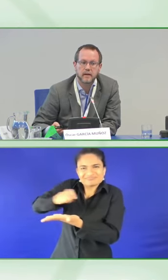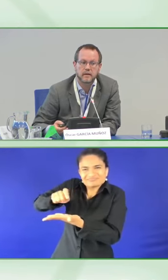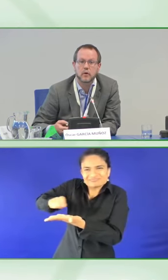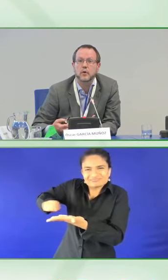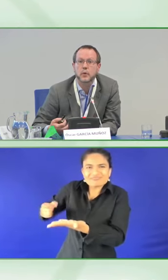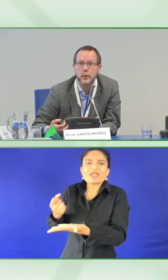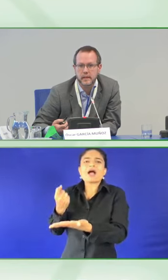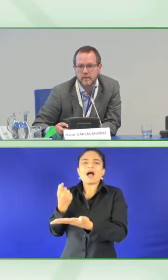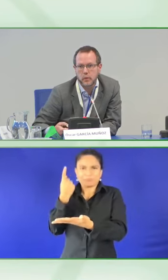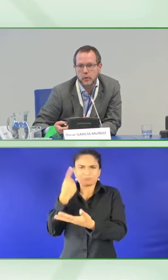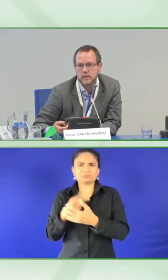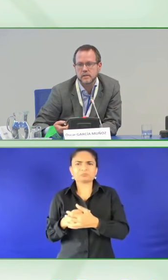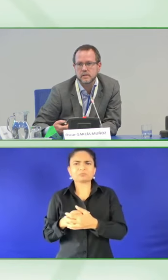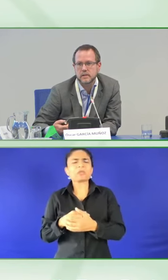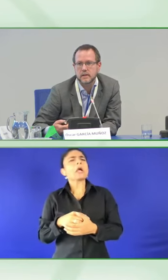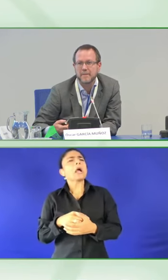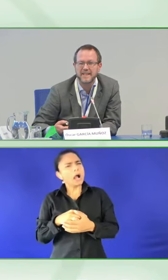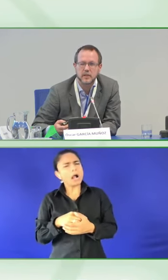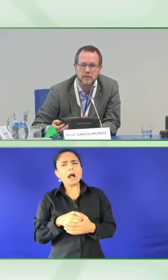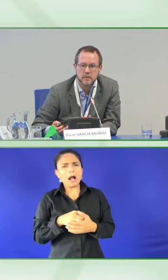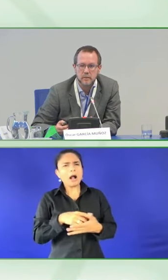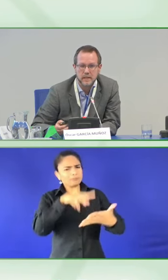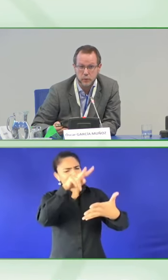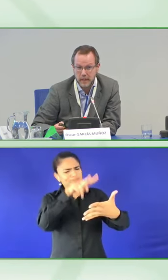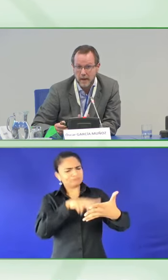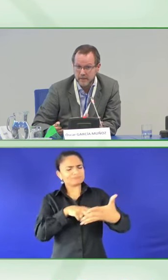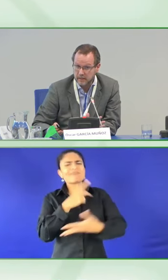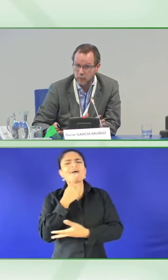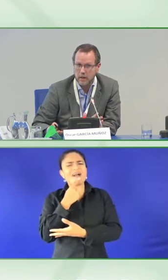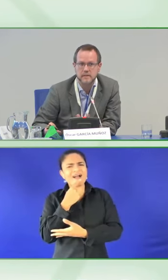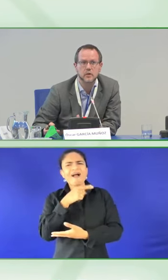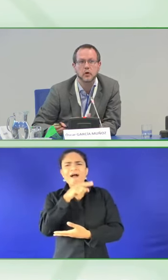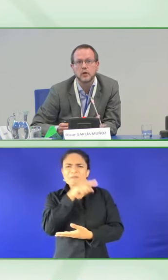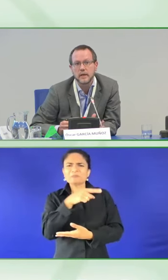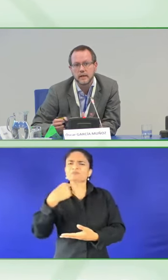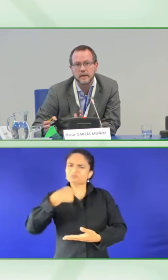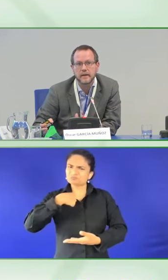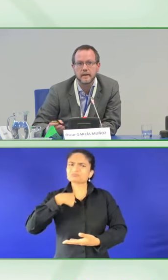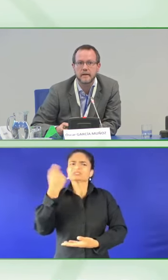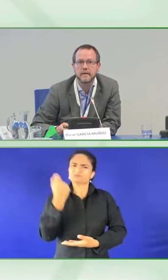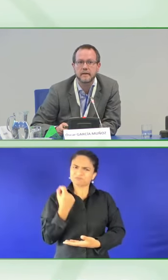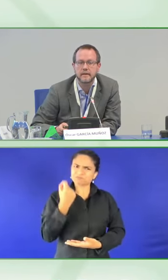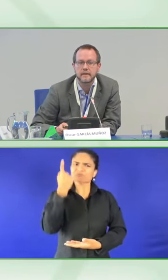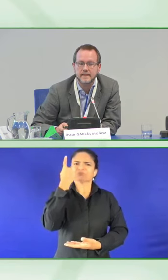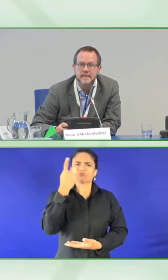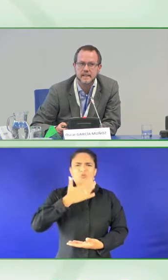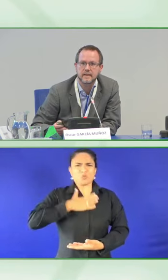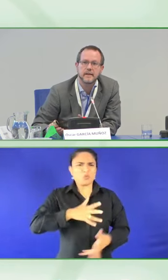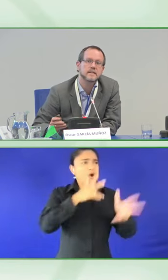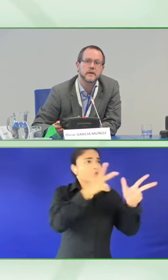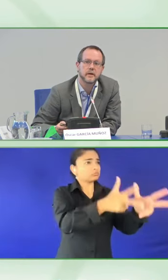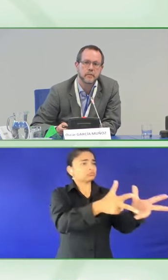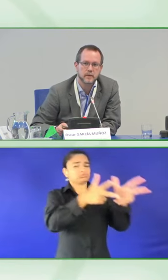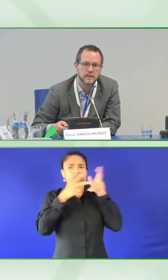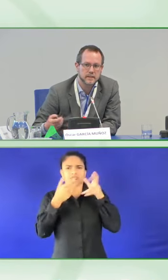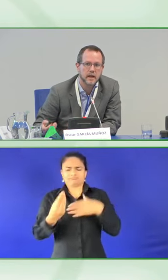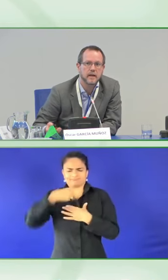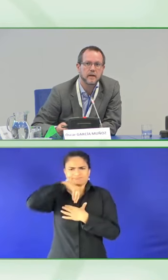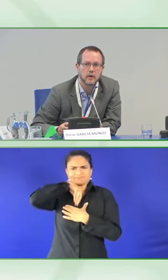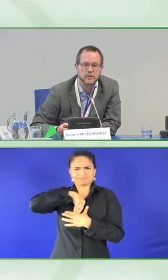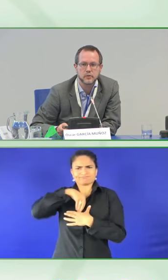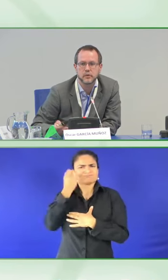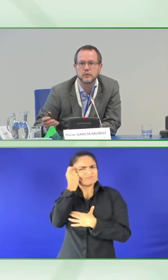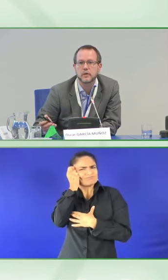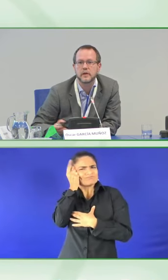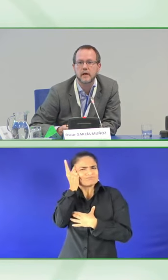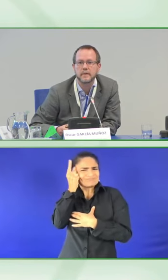concrete words, but not so much with abstract ones. So testing is very important, as